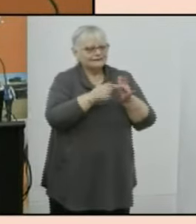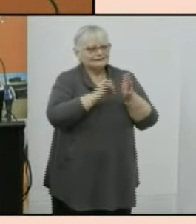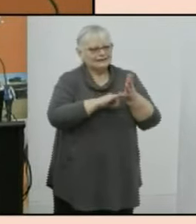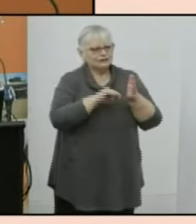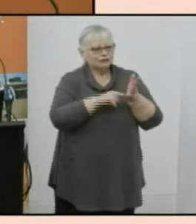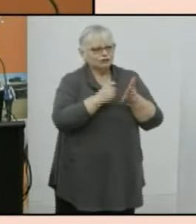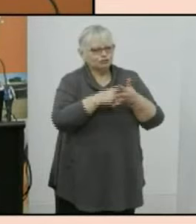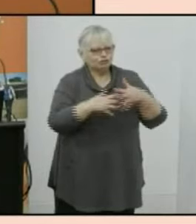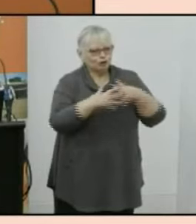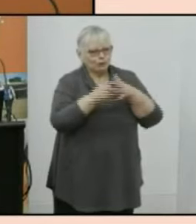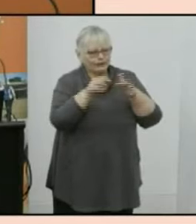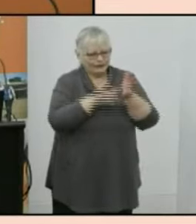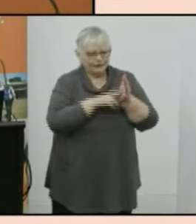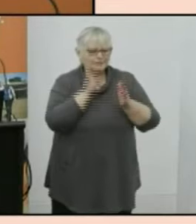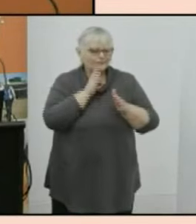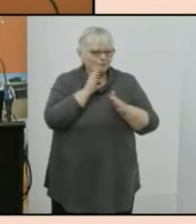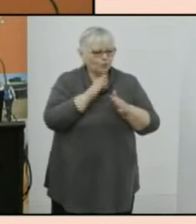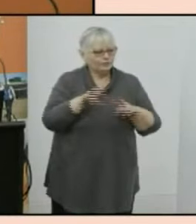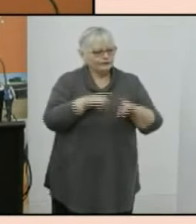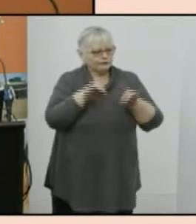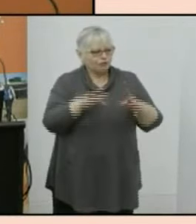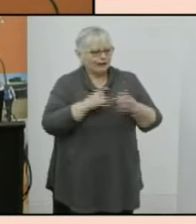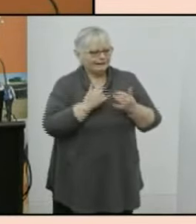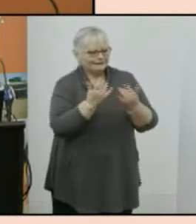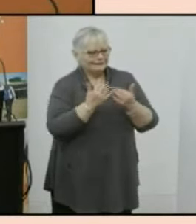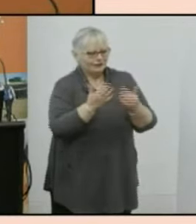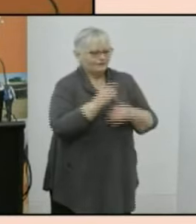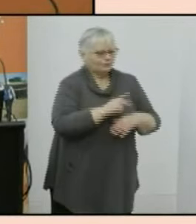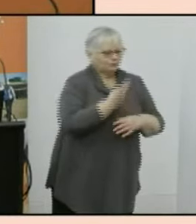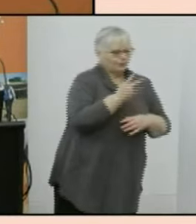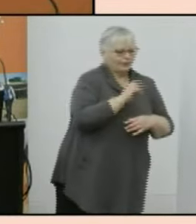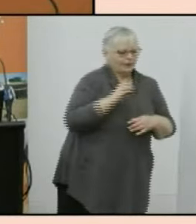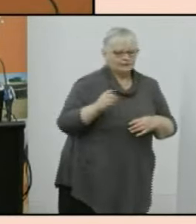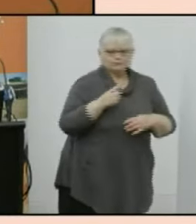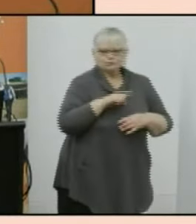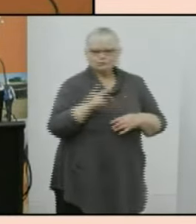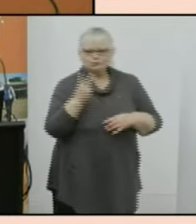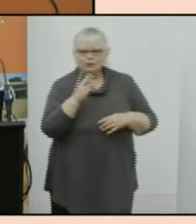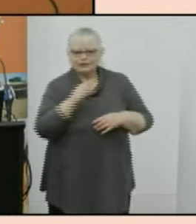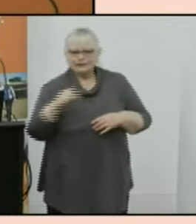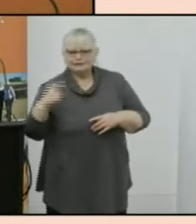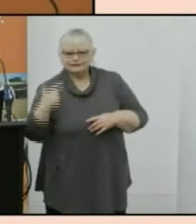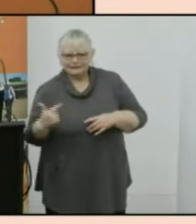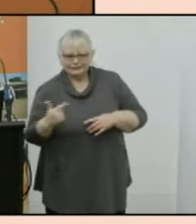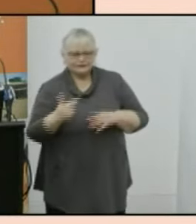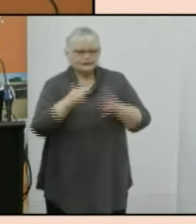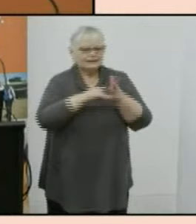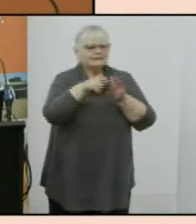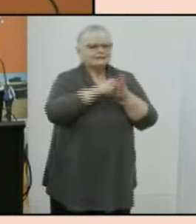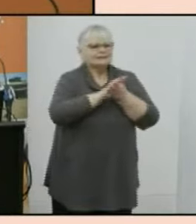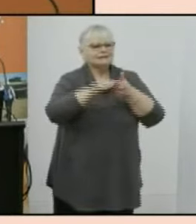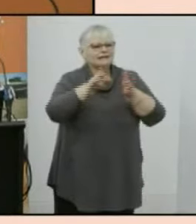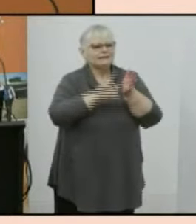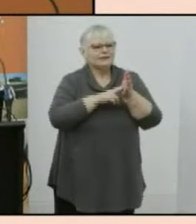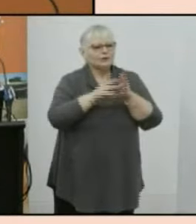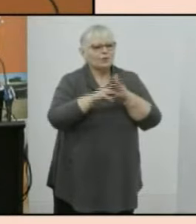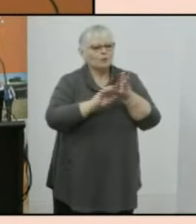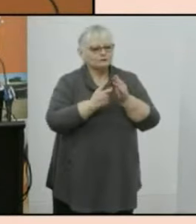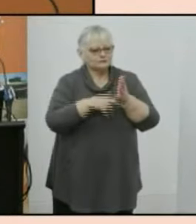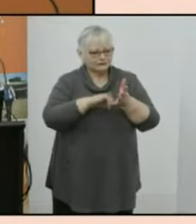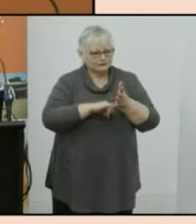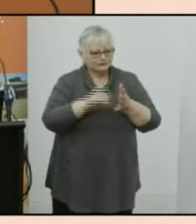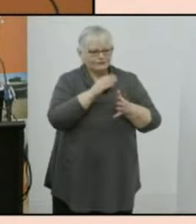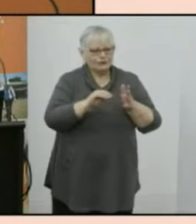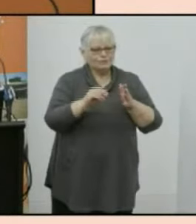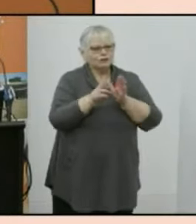former australian statistician from 2000 to 2007 mr stephen walters the chief economist of the new south